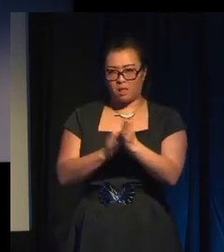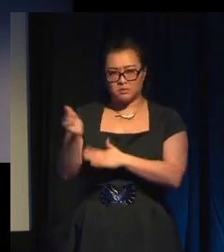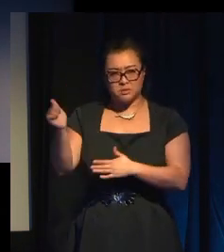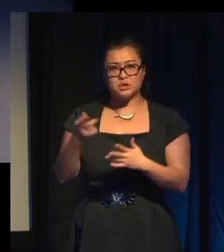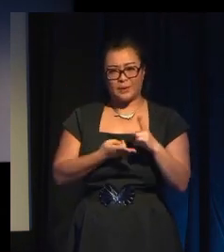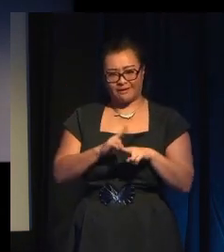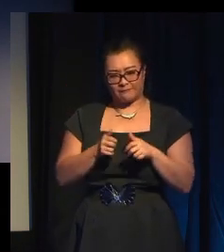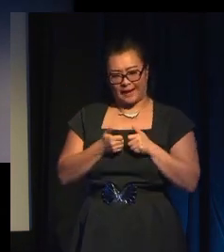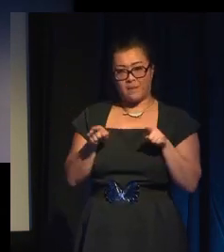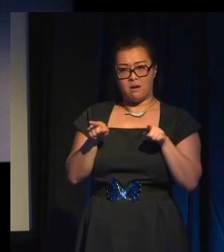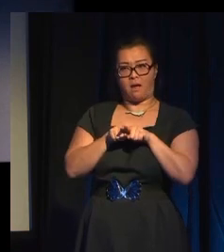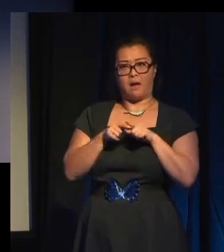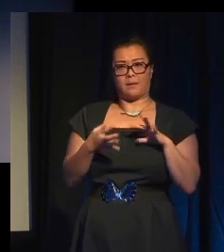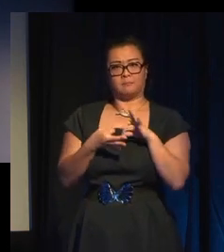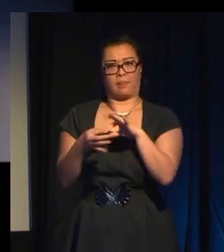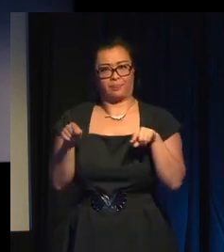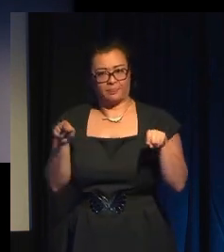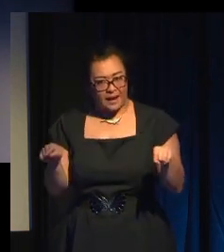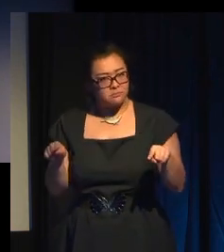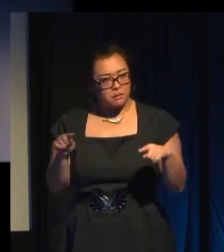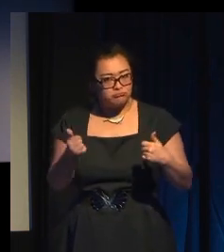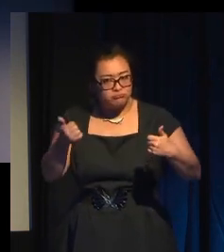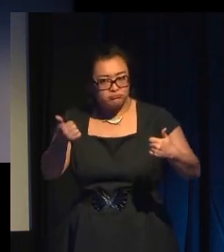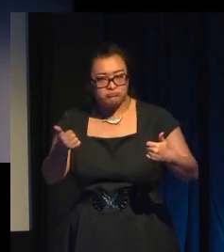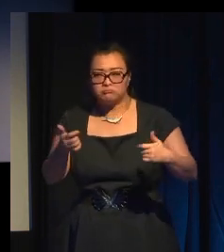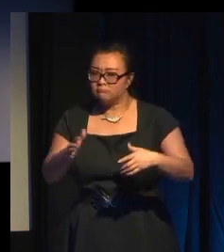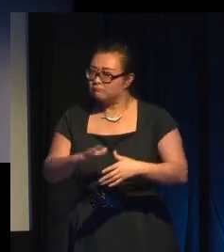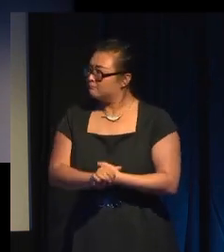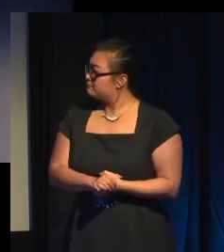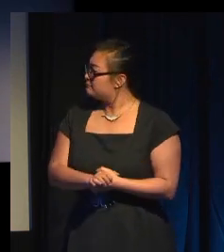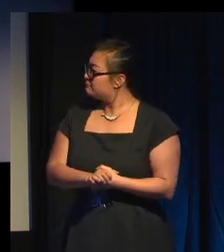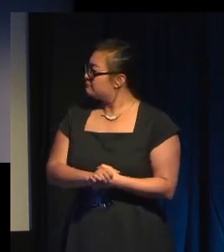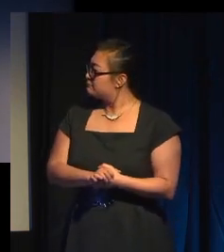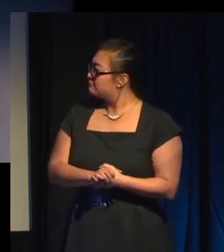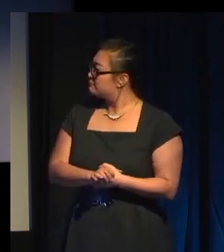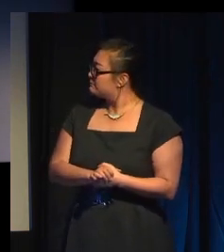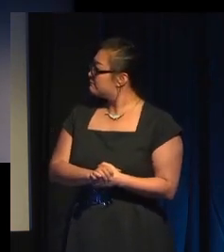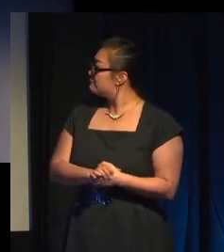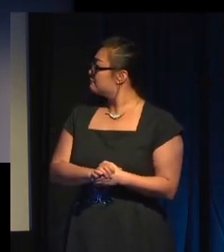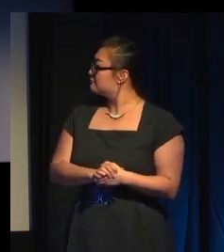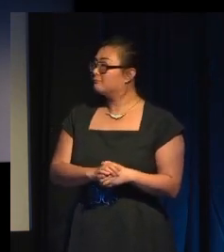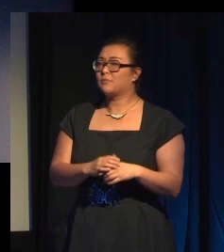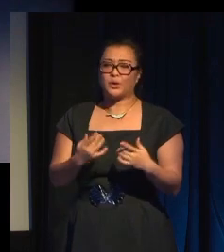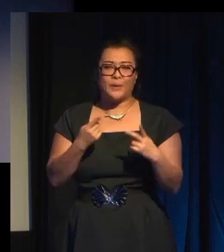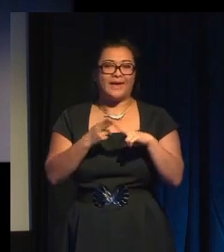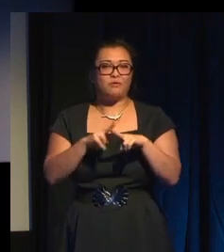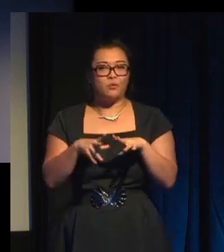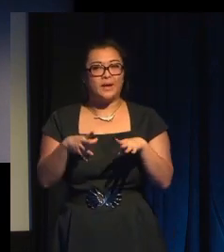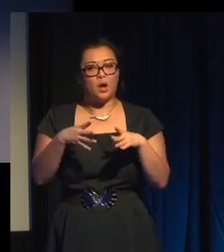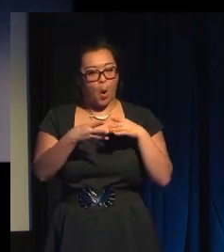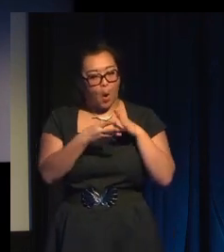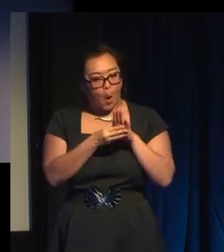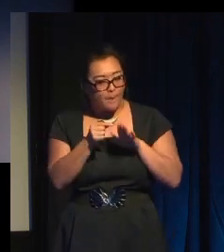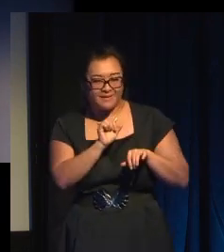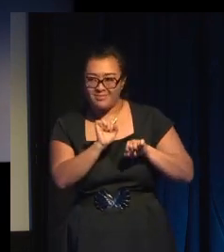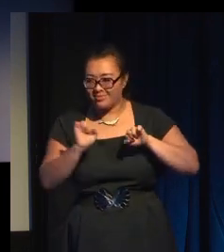extends to adopting their models. Narrative models, you know, like the three-act structure, the monomyth. Principles like